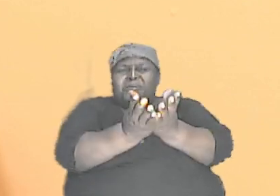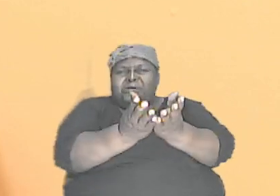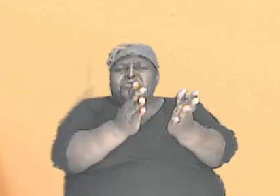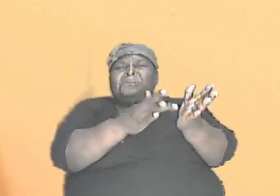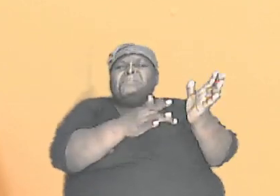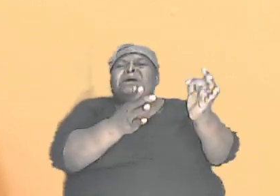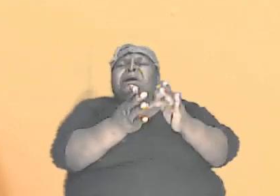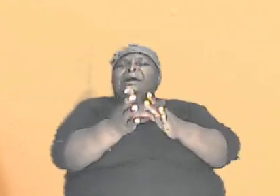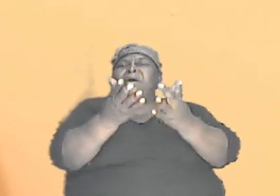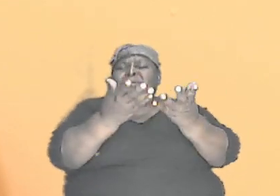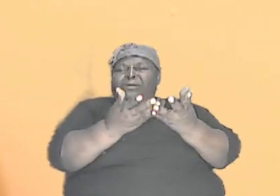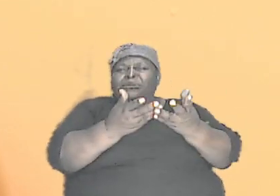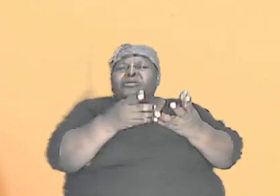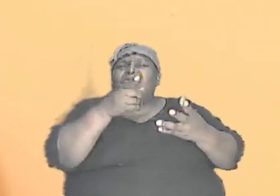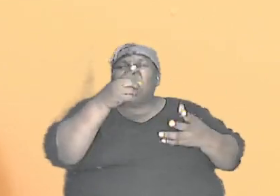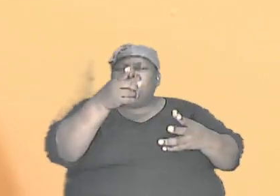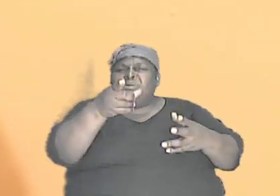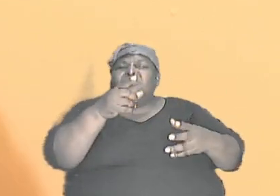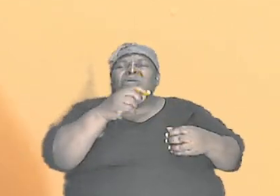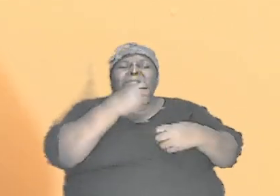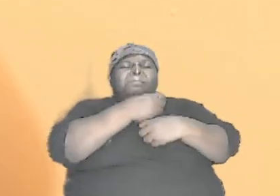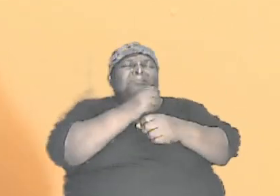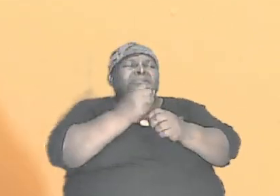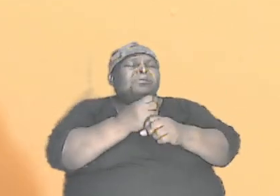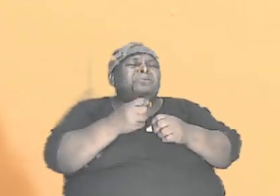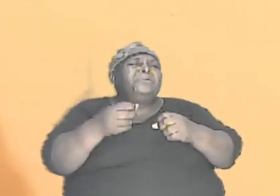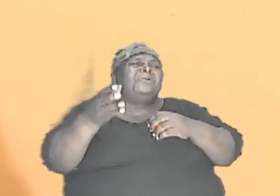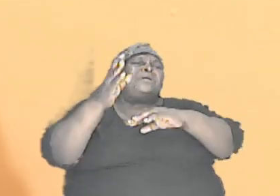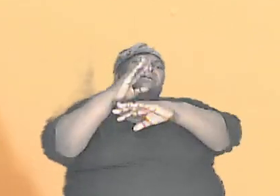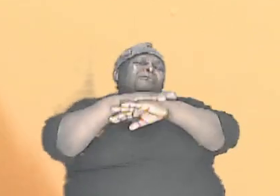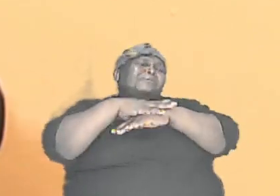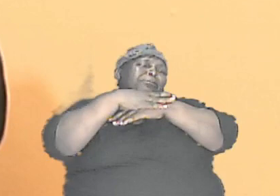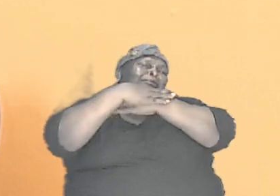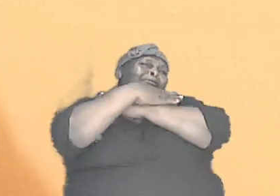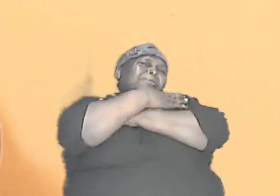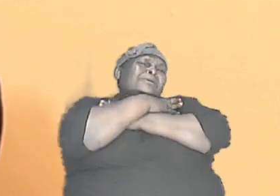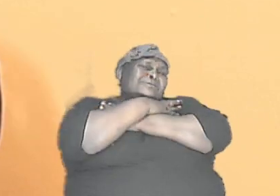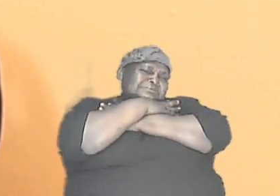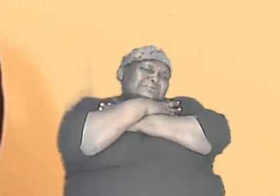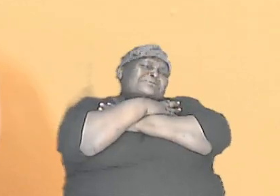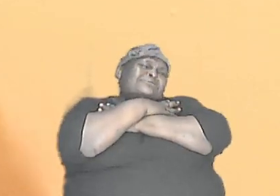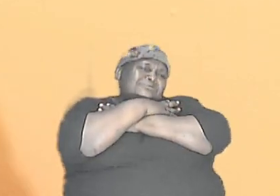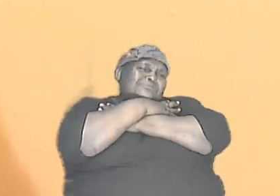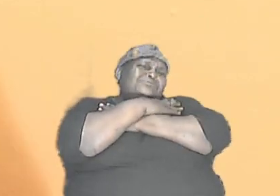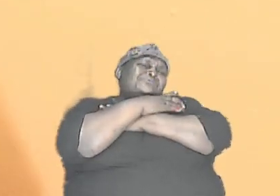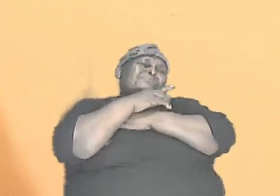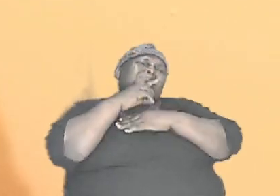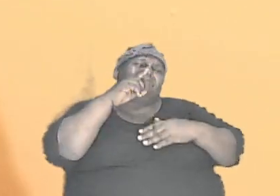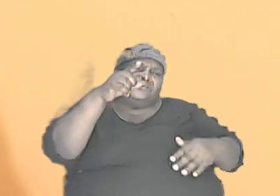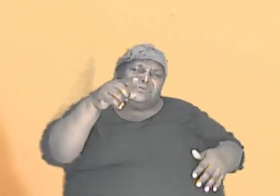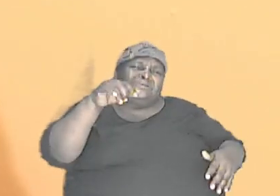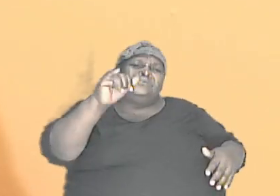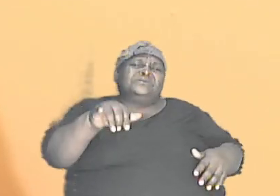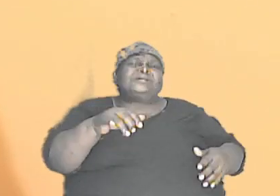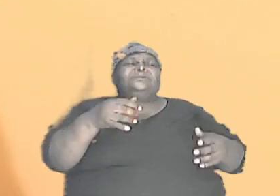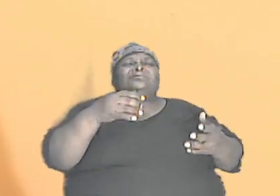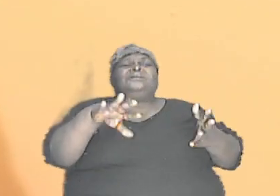You can count on the contents. You can trust in the words. They absolutely